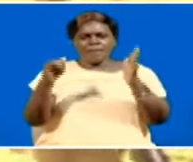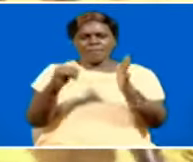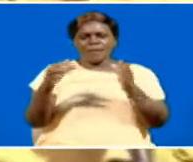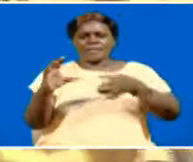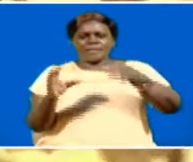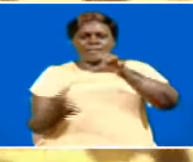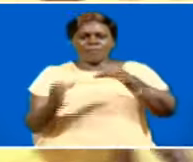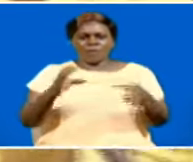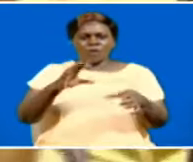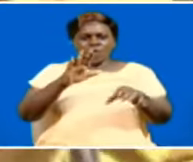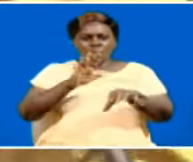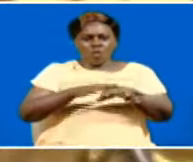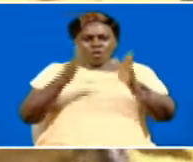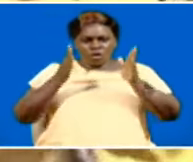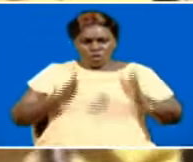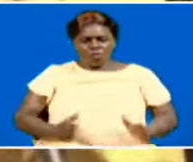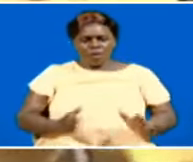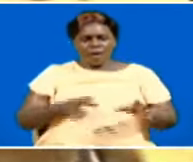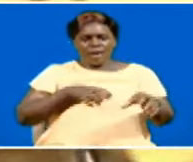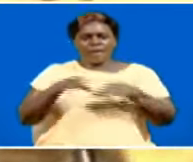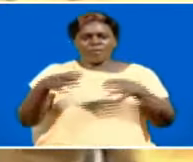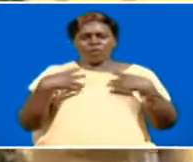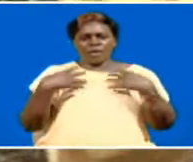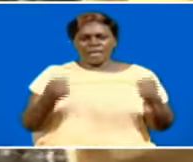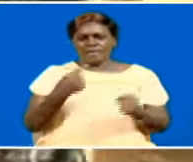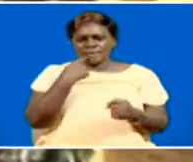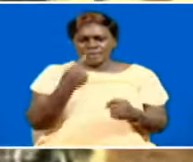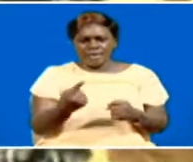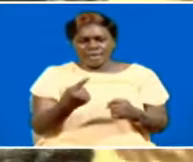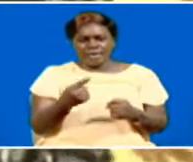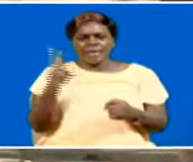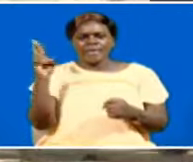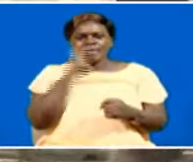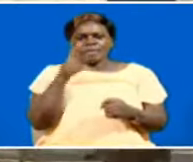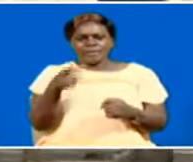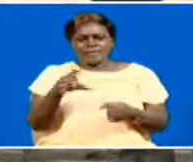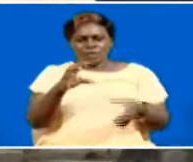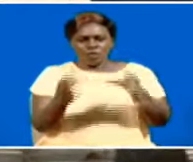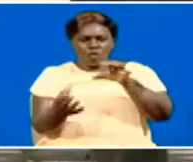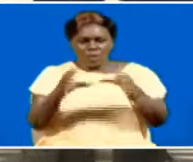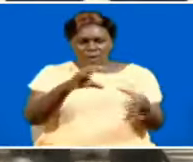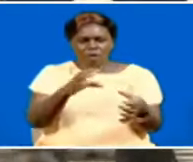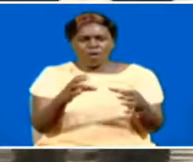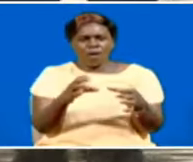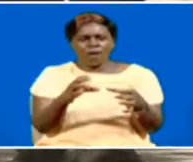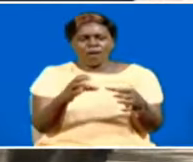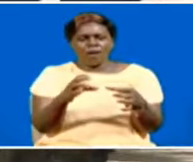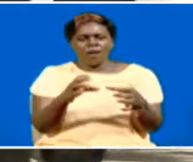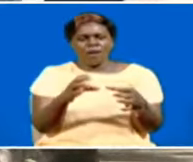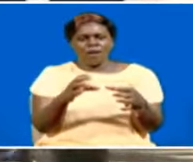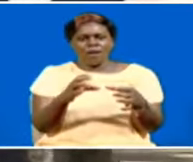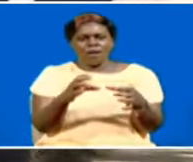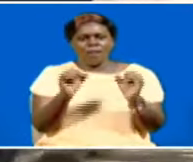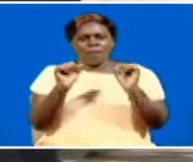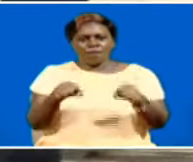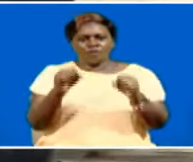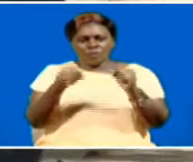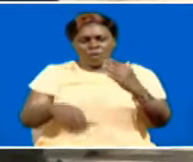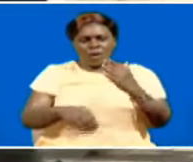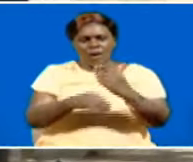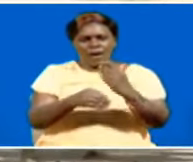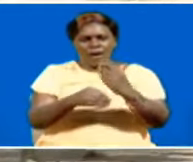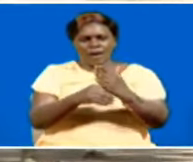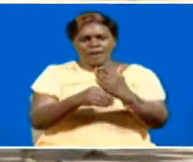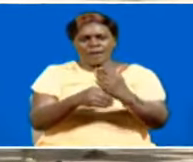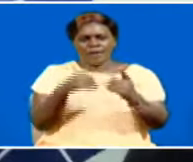chemicals on human and animal health, stating that exposure to these endocrine disruptive chemicals is set to increase over